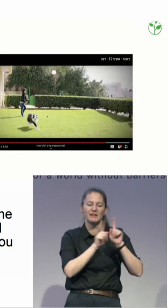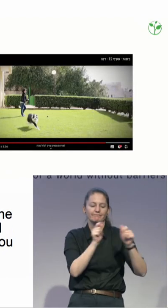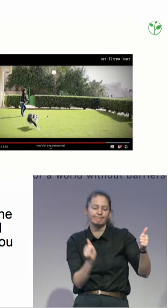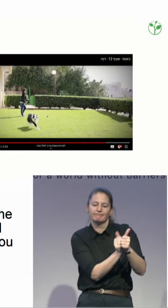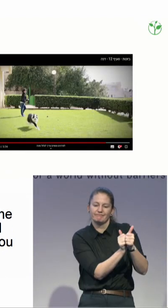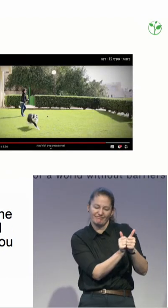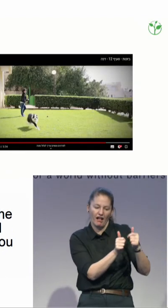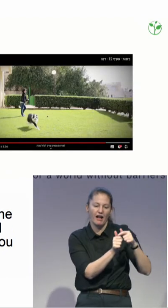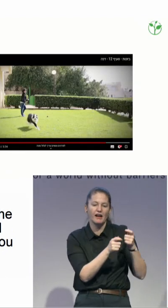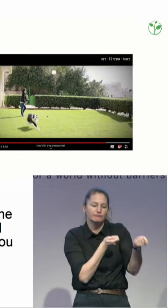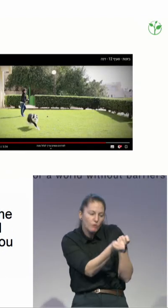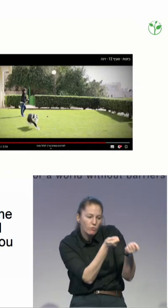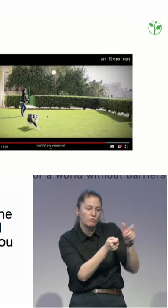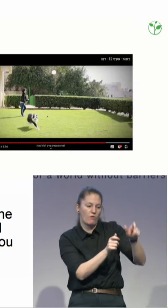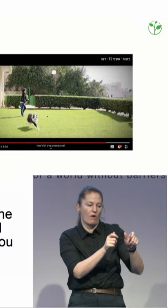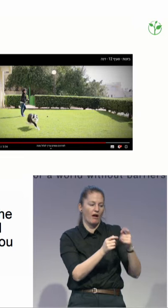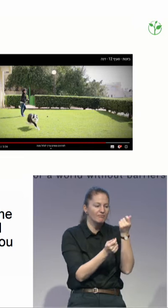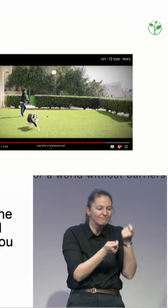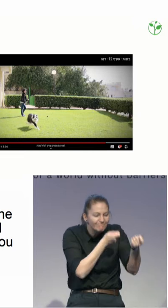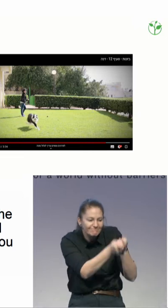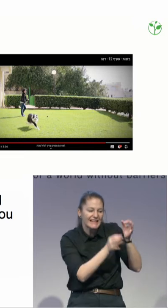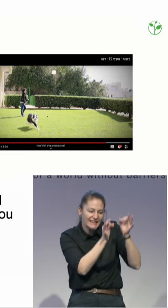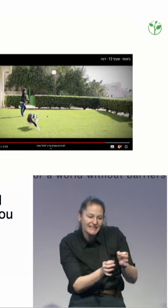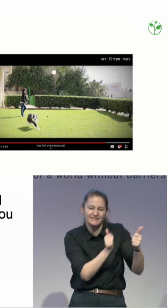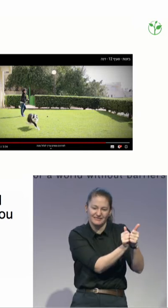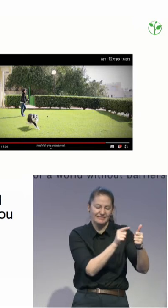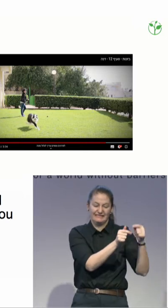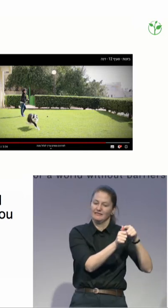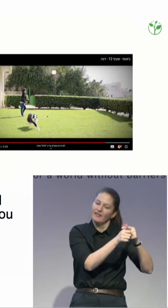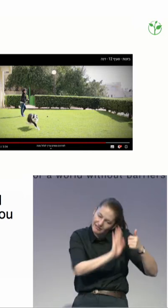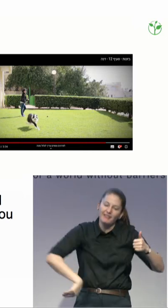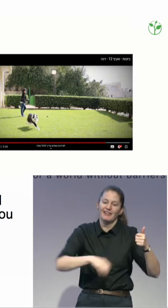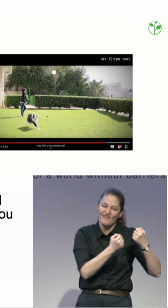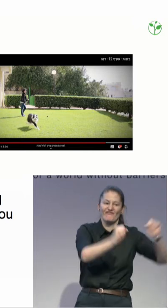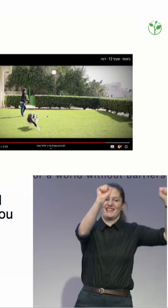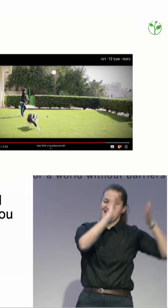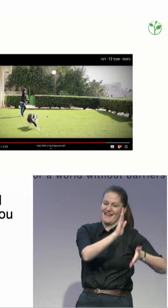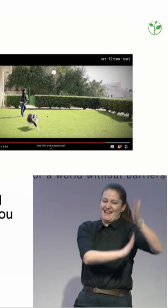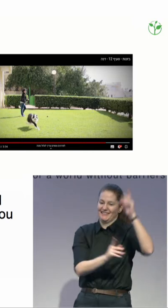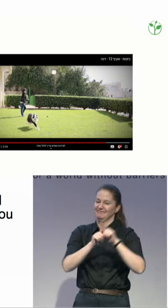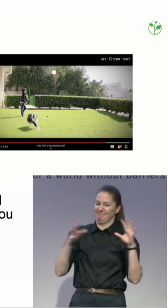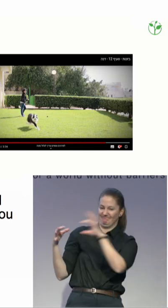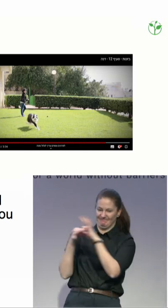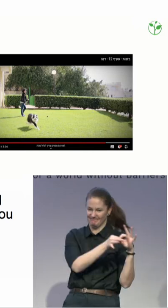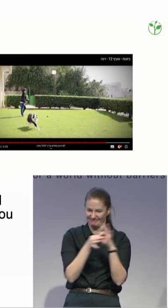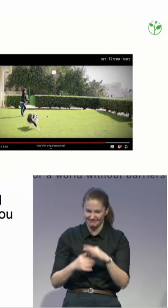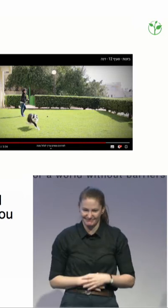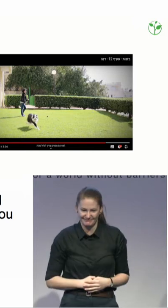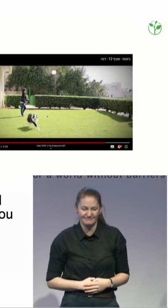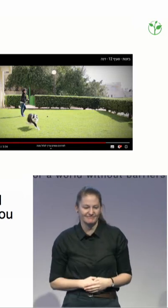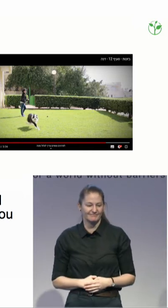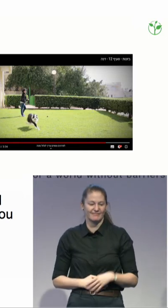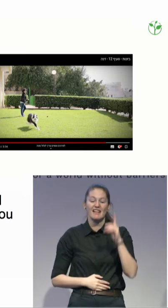that. Dana is the first person in Israel who